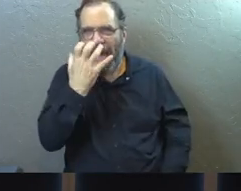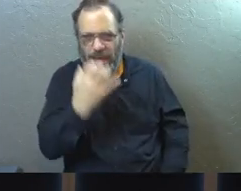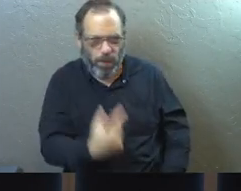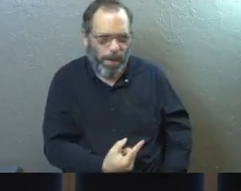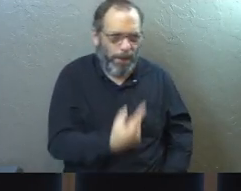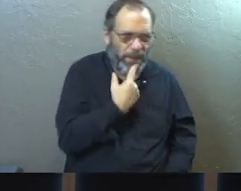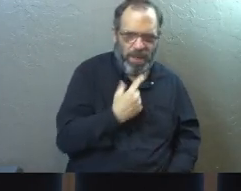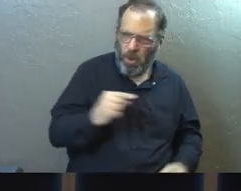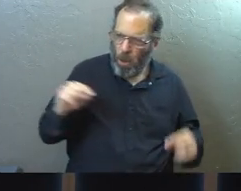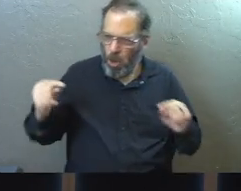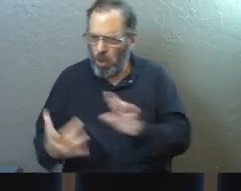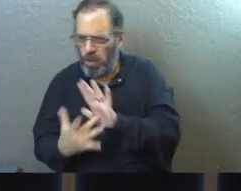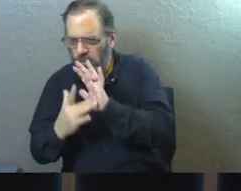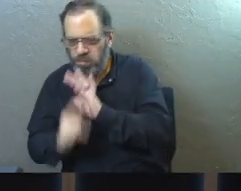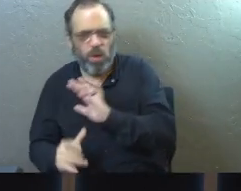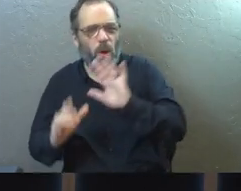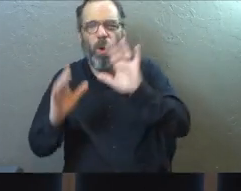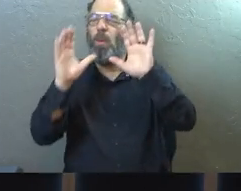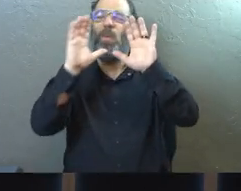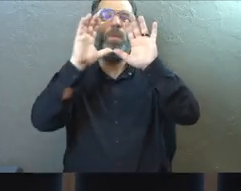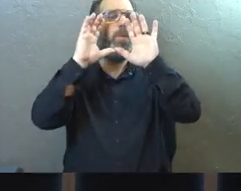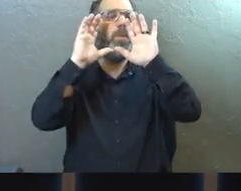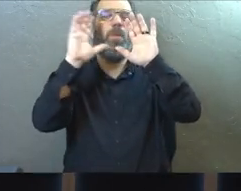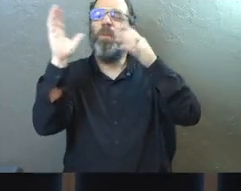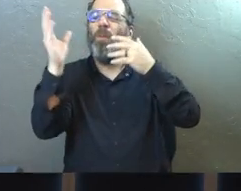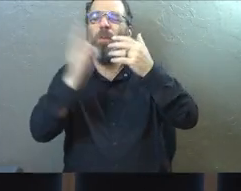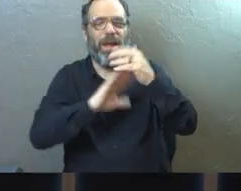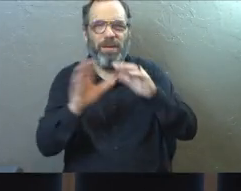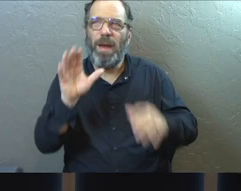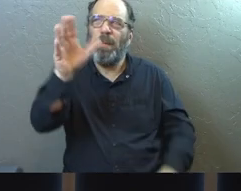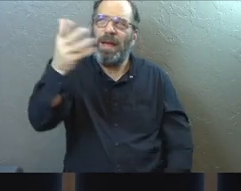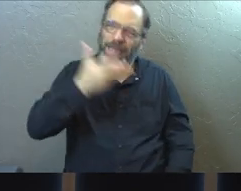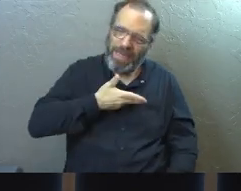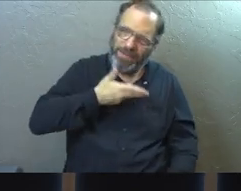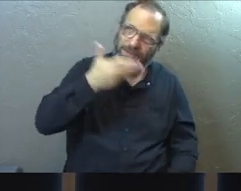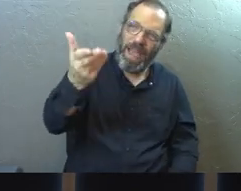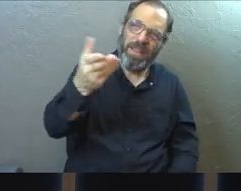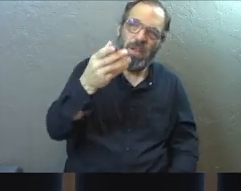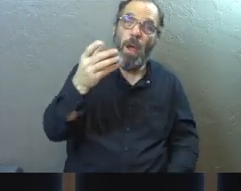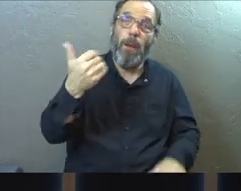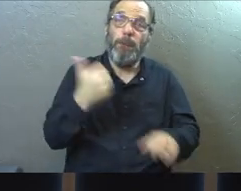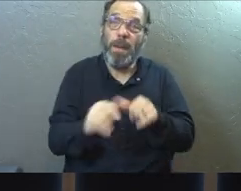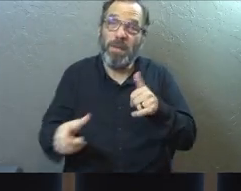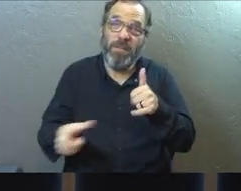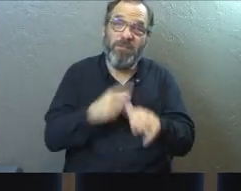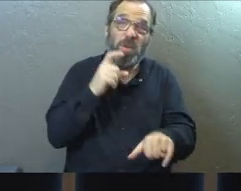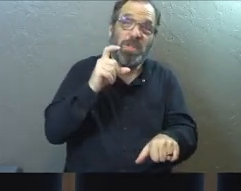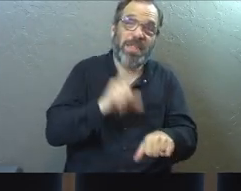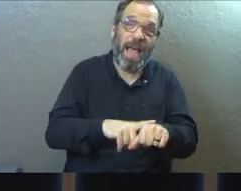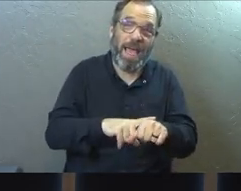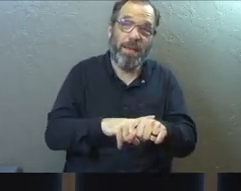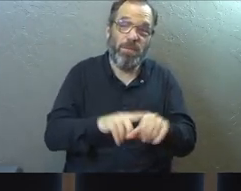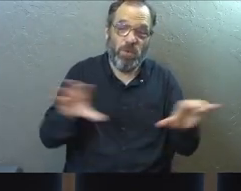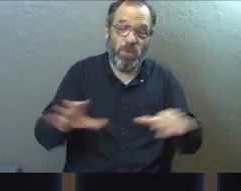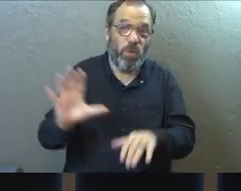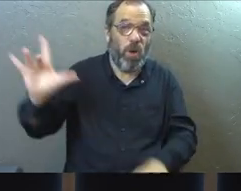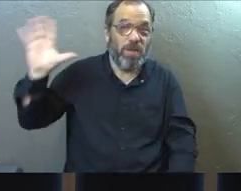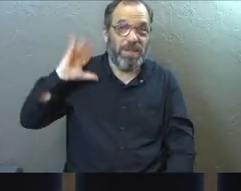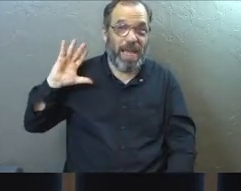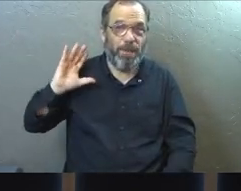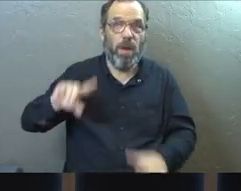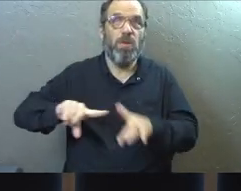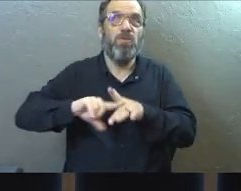or we're bitter or we're hurt or we're whatever it is. But he invites us, do what you did at first and watch what that does.